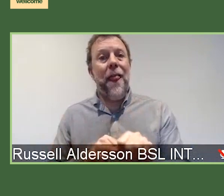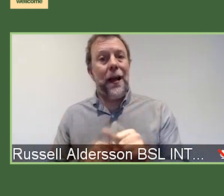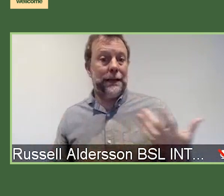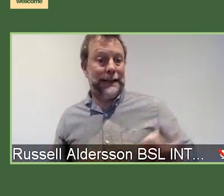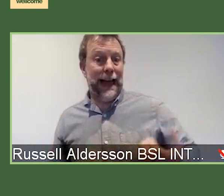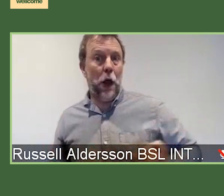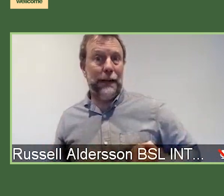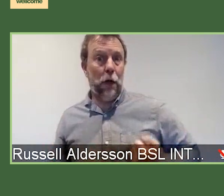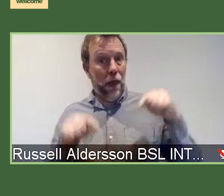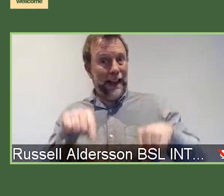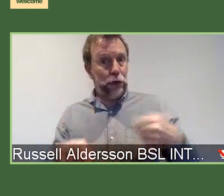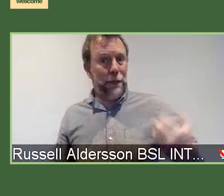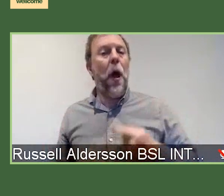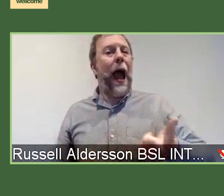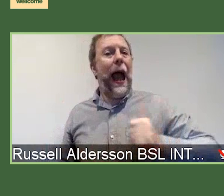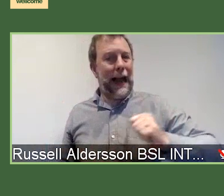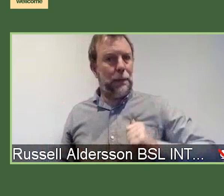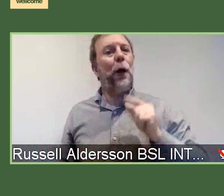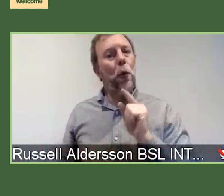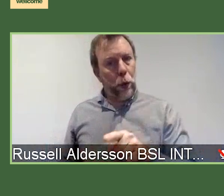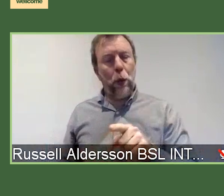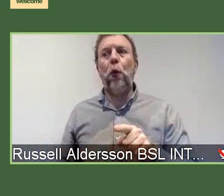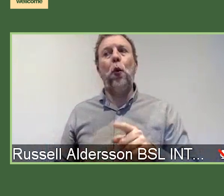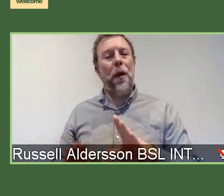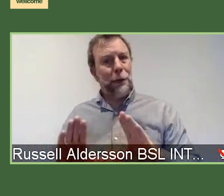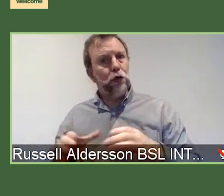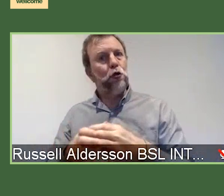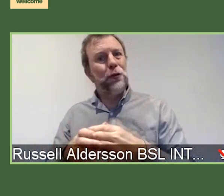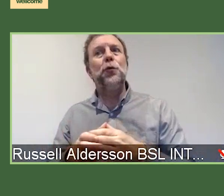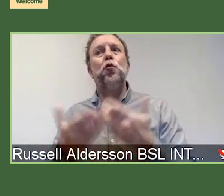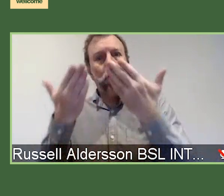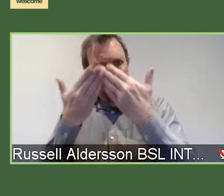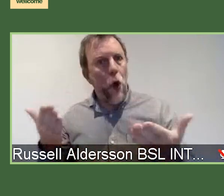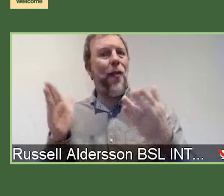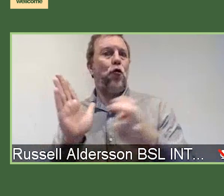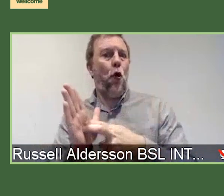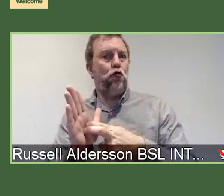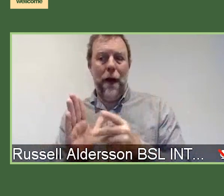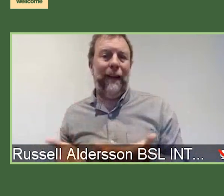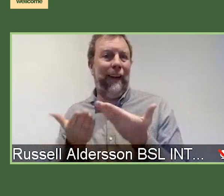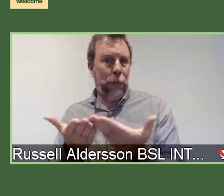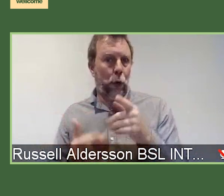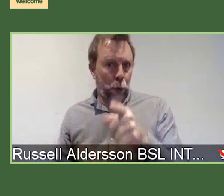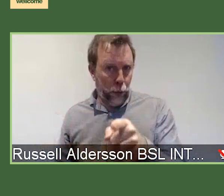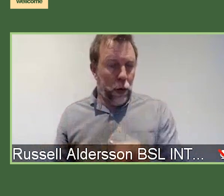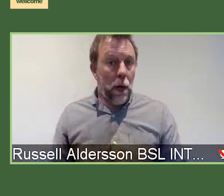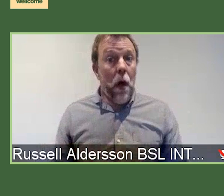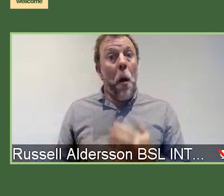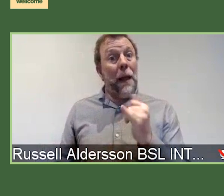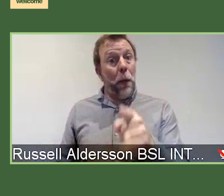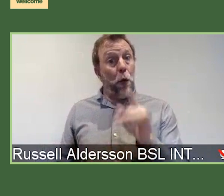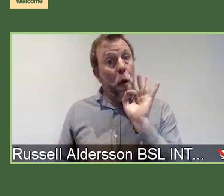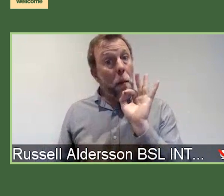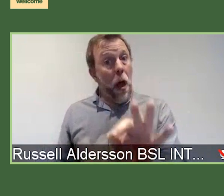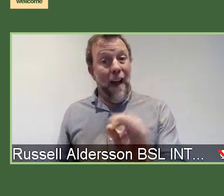these grants. We would expect the institution to honour the contract that they've given you. So, you may apply for